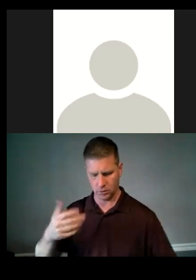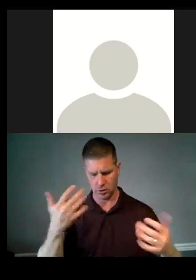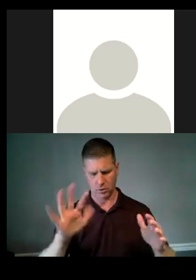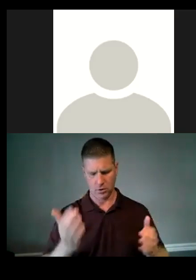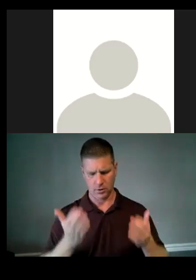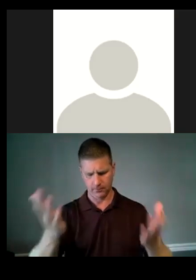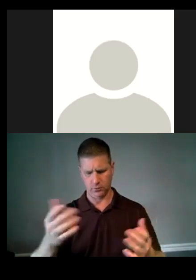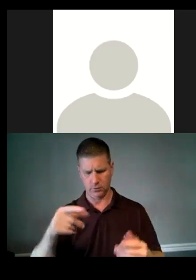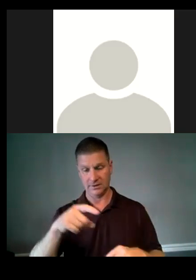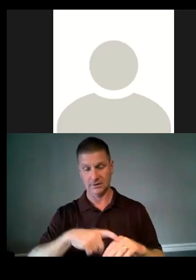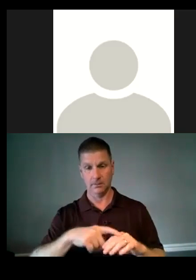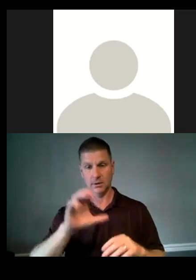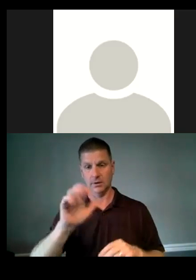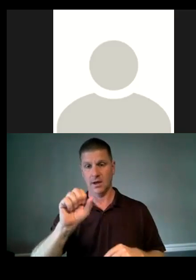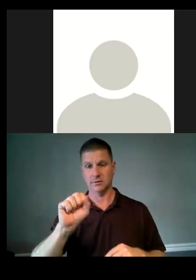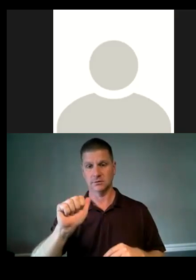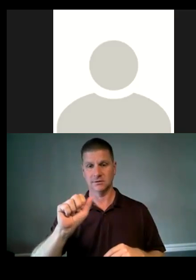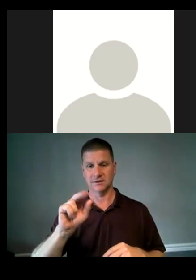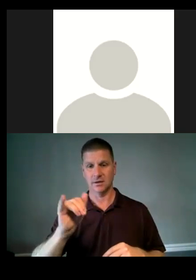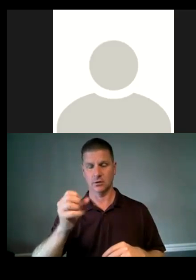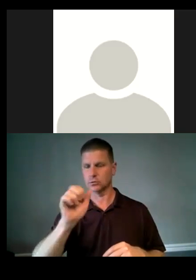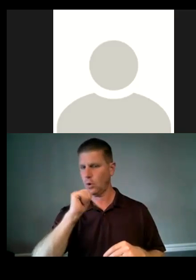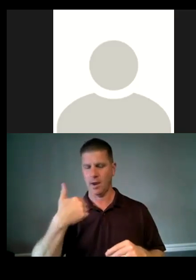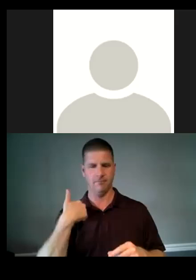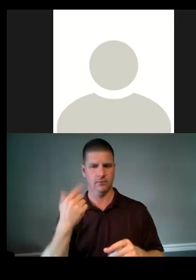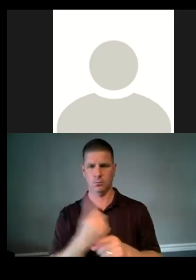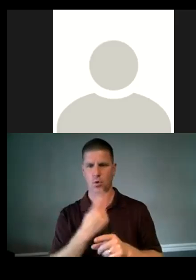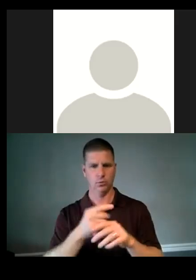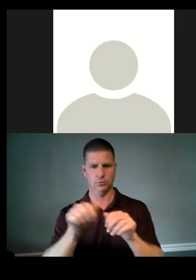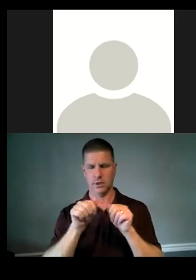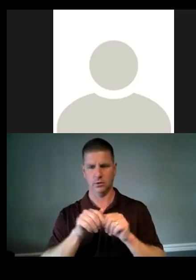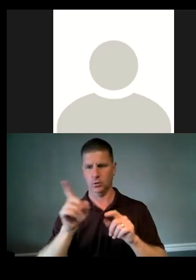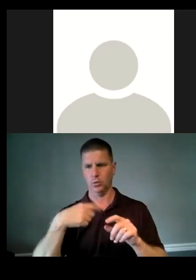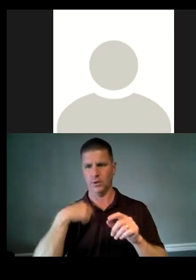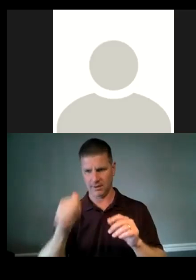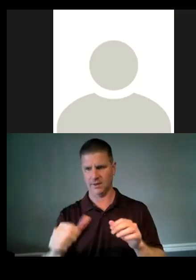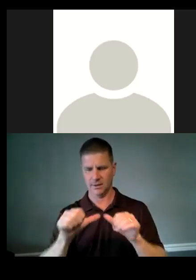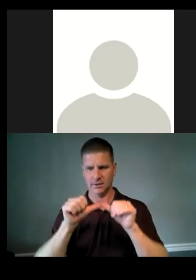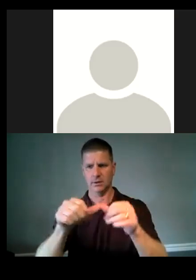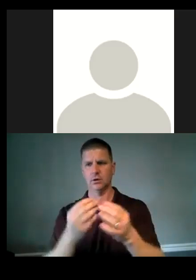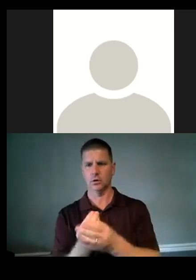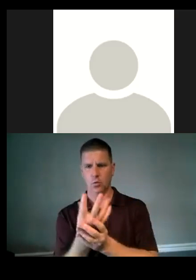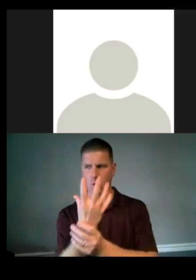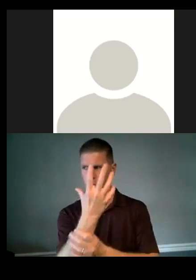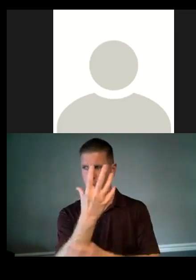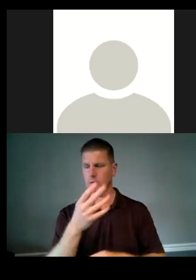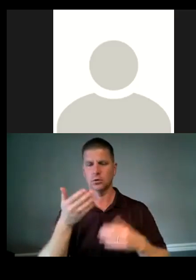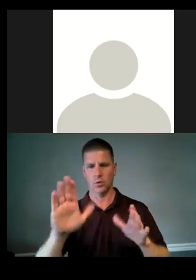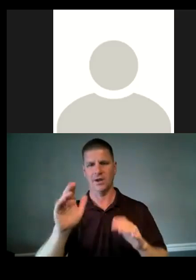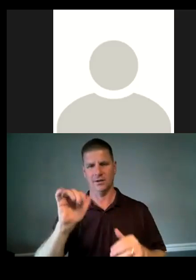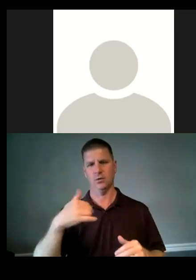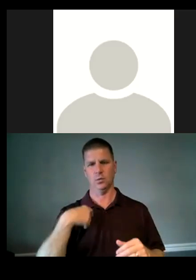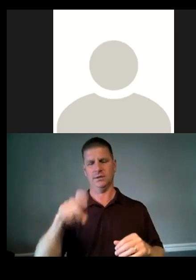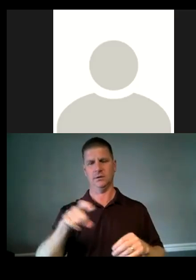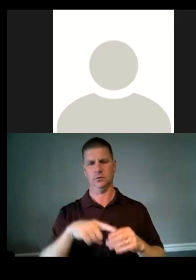at this time, Casa San Jose does not have a proper space, uh, where we can continue growing the way that we need to